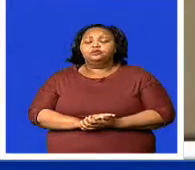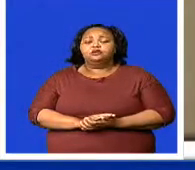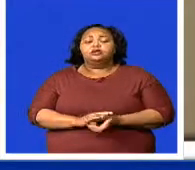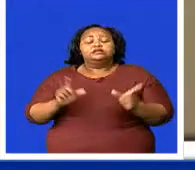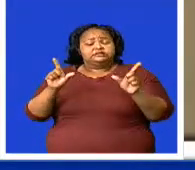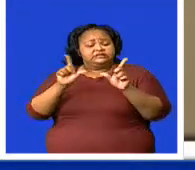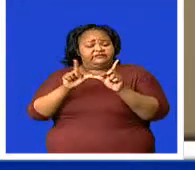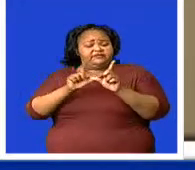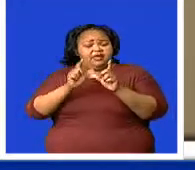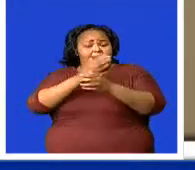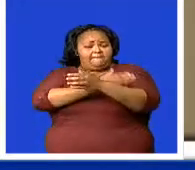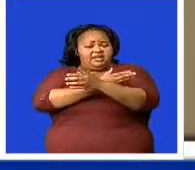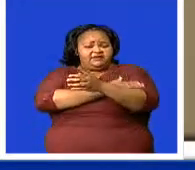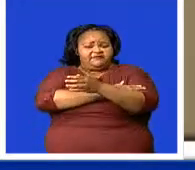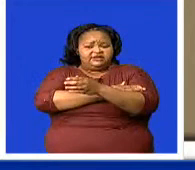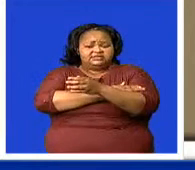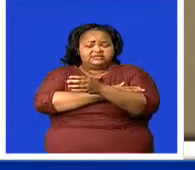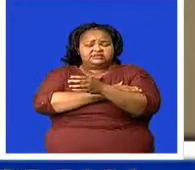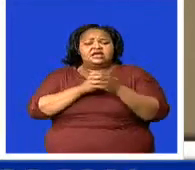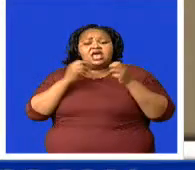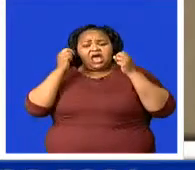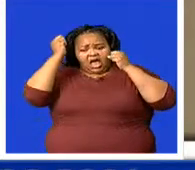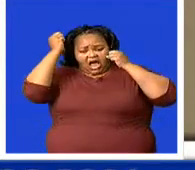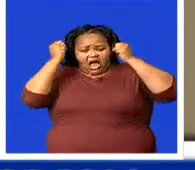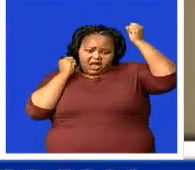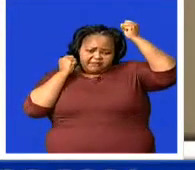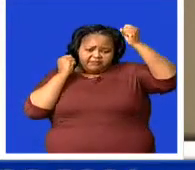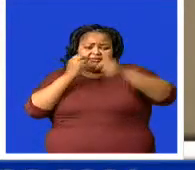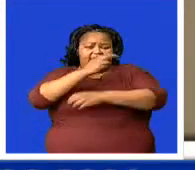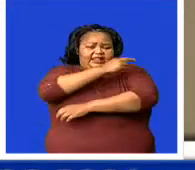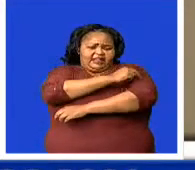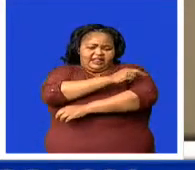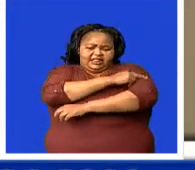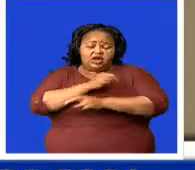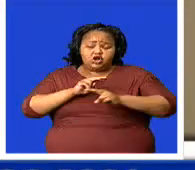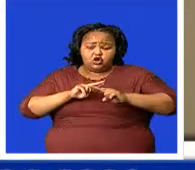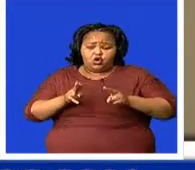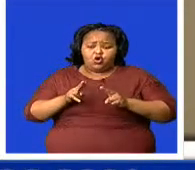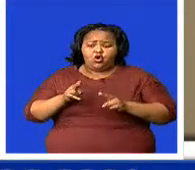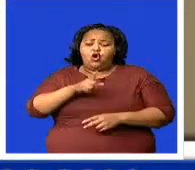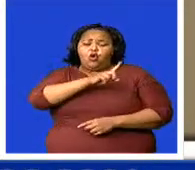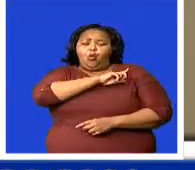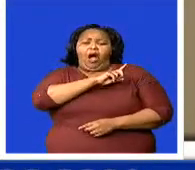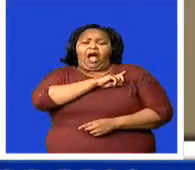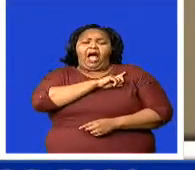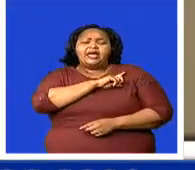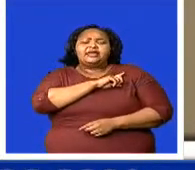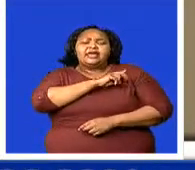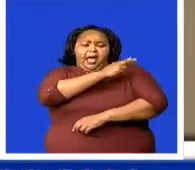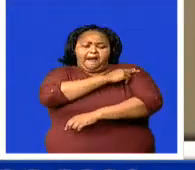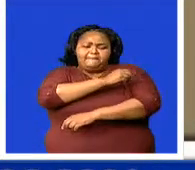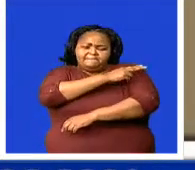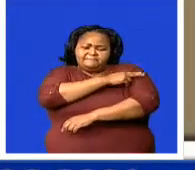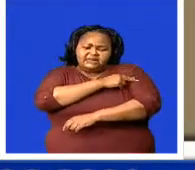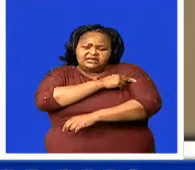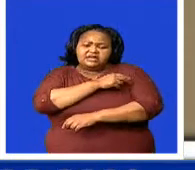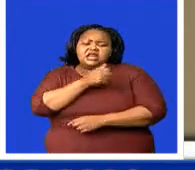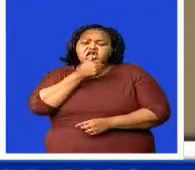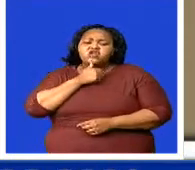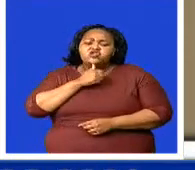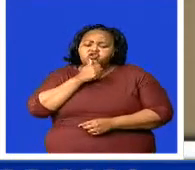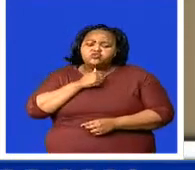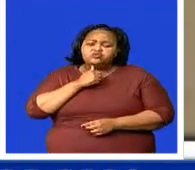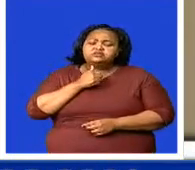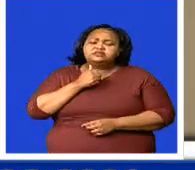clinic or the Army because this clinic or this facility is utilized not only by the Army but